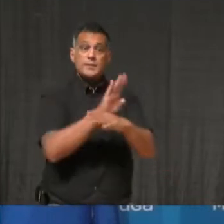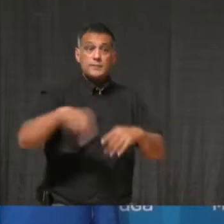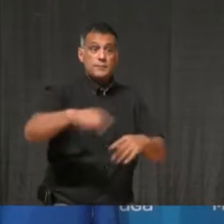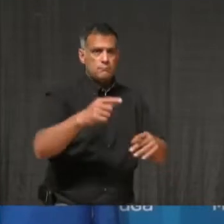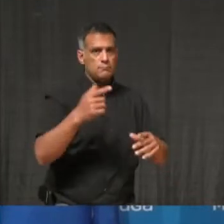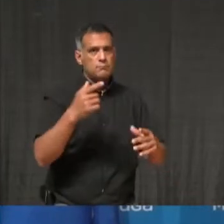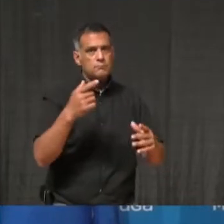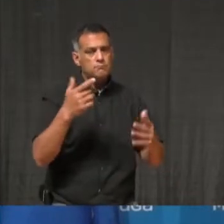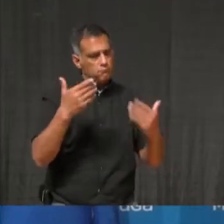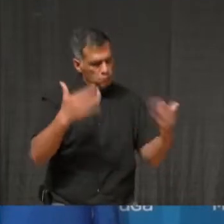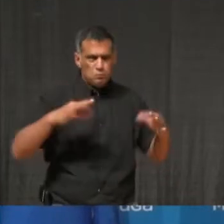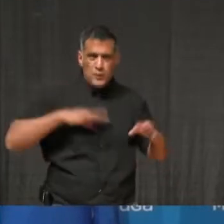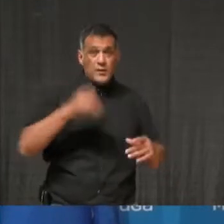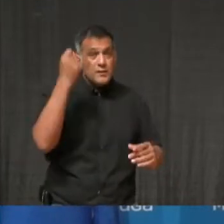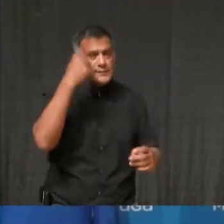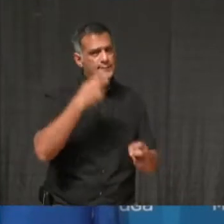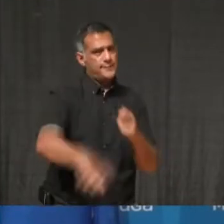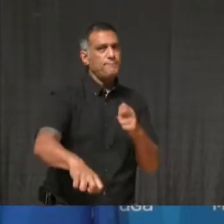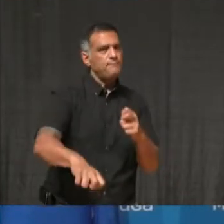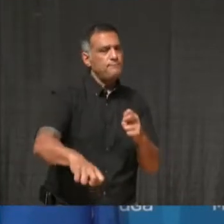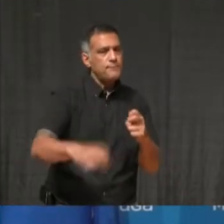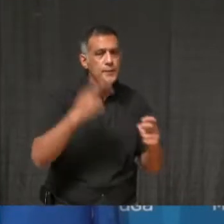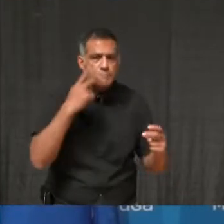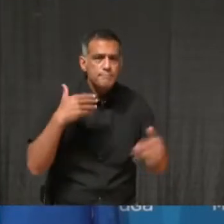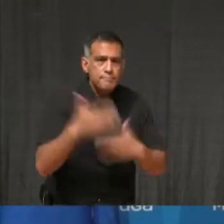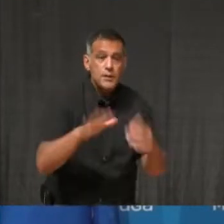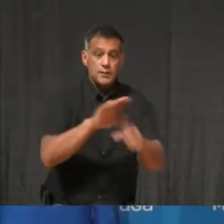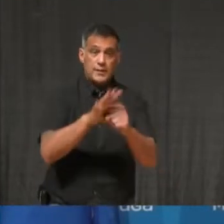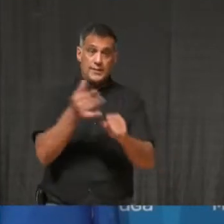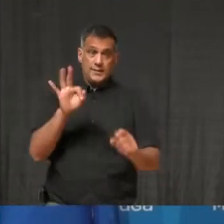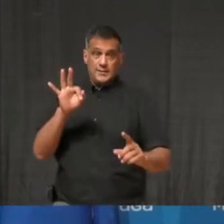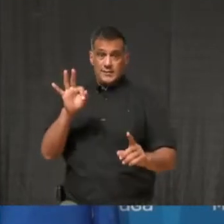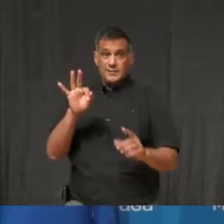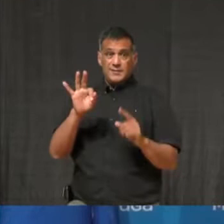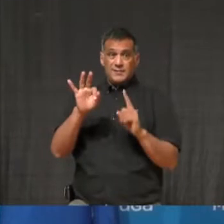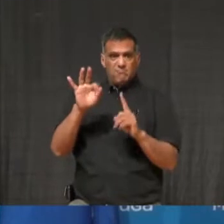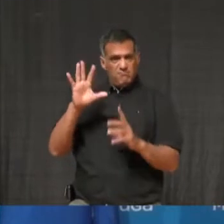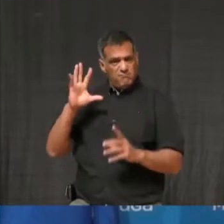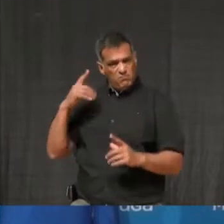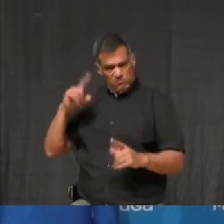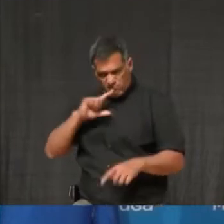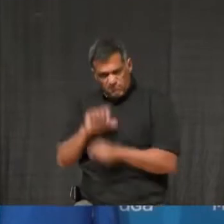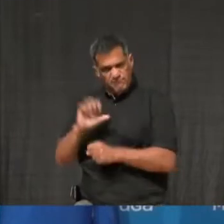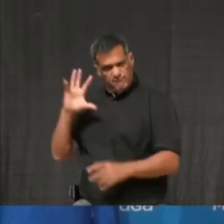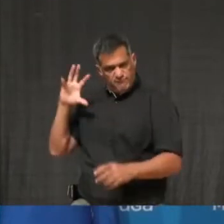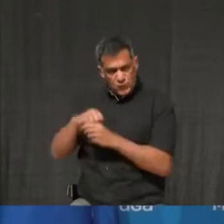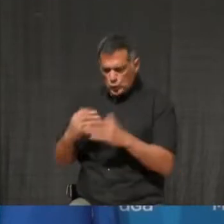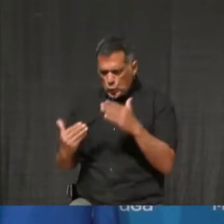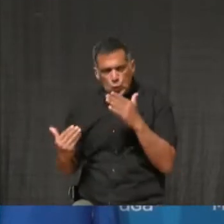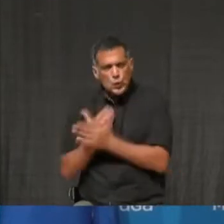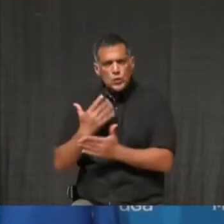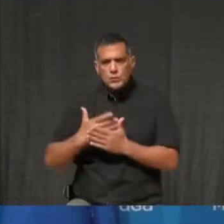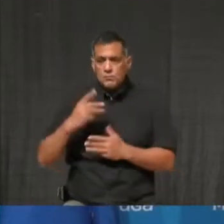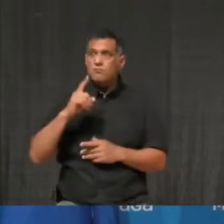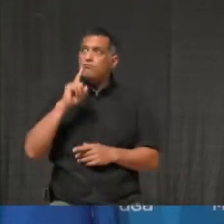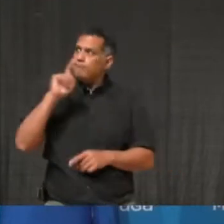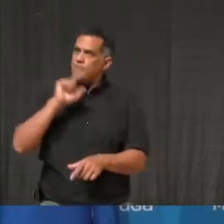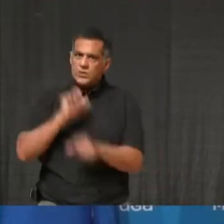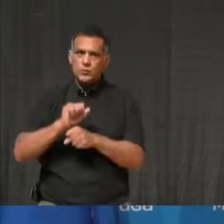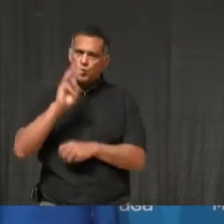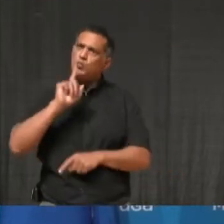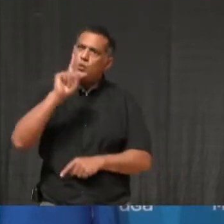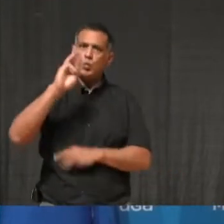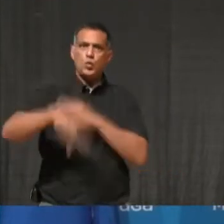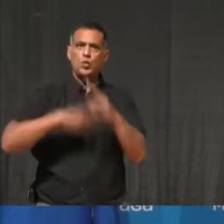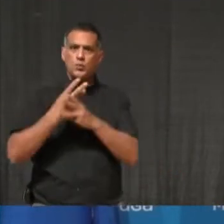unfortunately part of our new reality and will be so for the foreseeable future. Ultimately, our economic